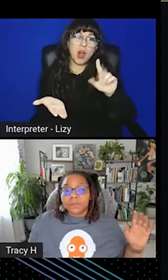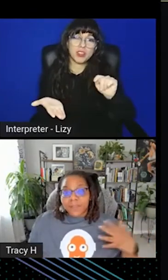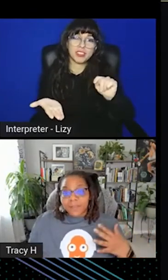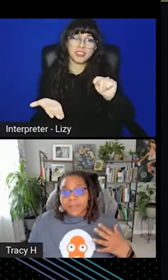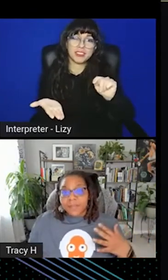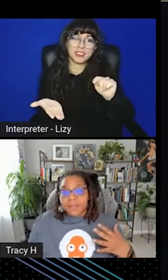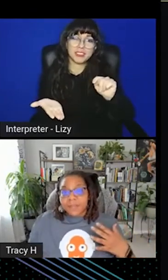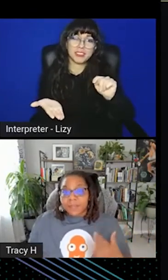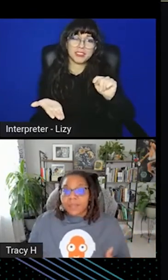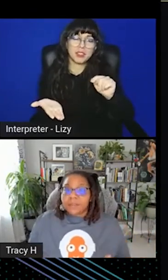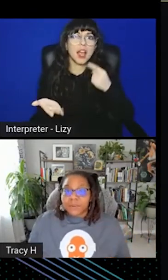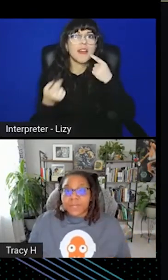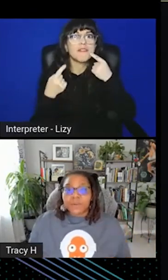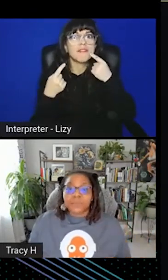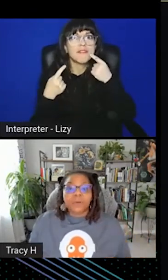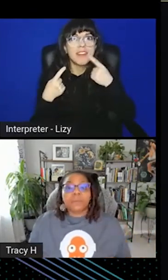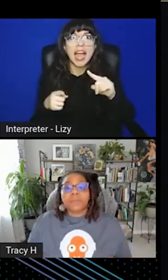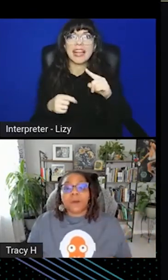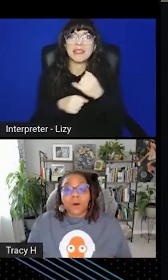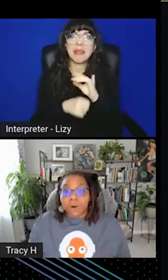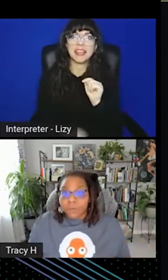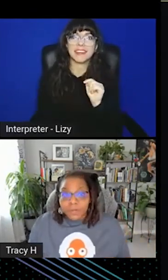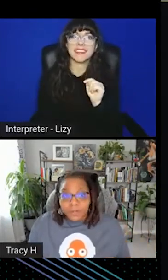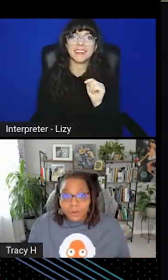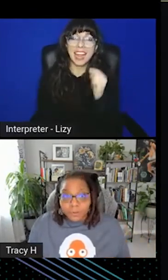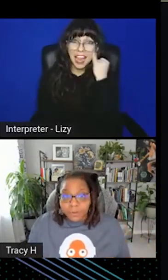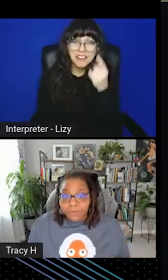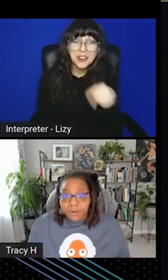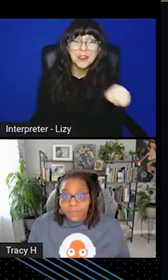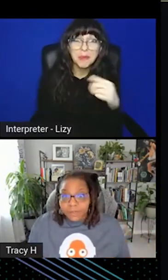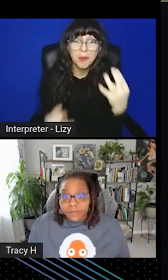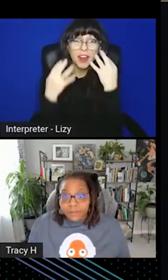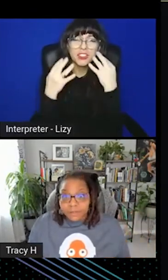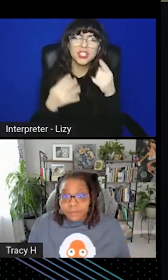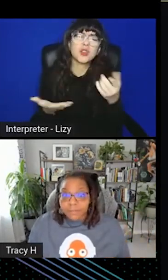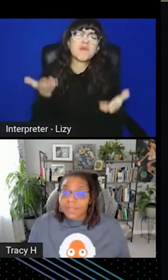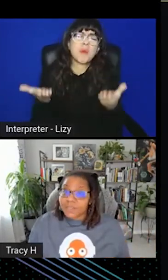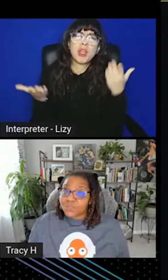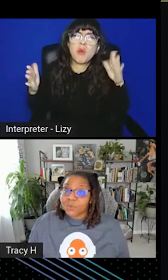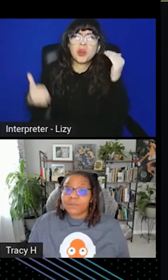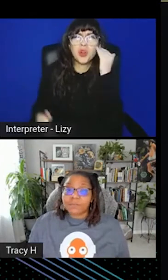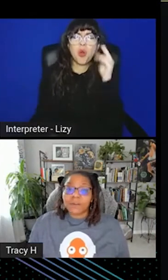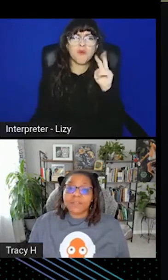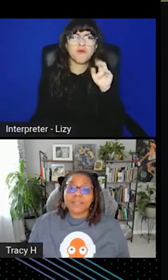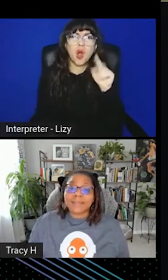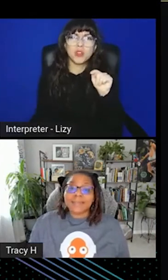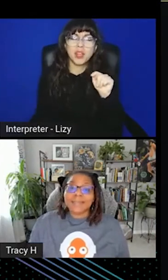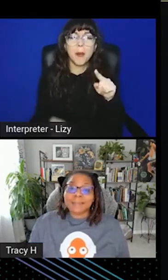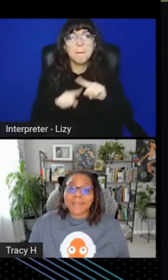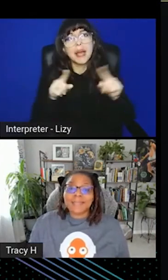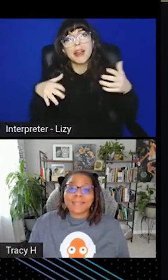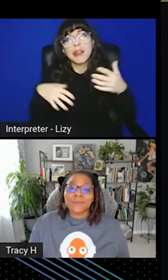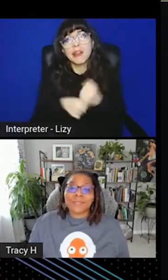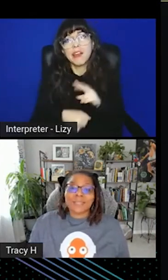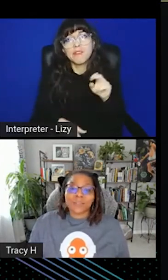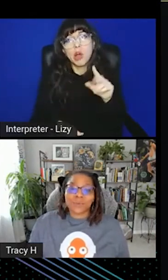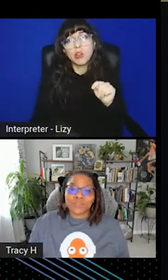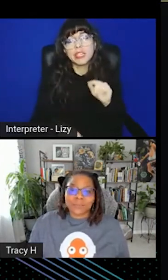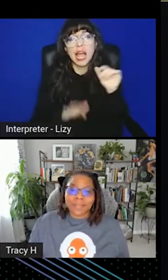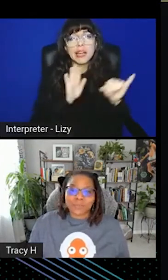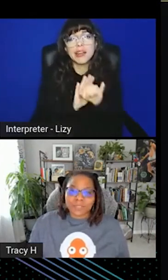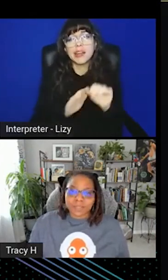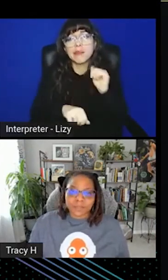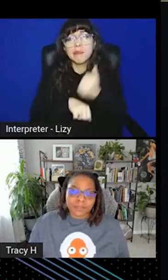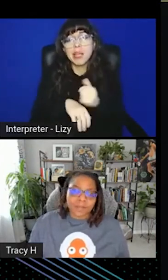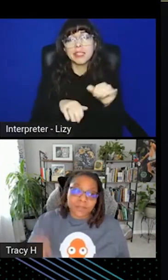We finally made it. And again, if you're here, you probably already know what Vault is. But in short, Vault is an identity-based secrets and encryption